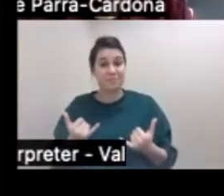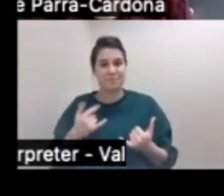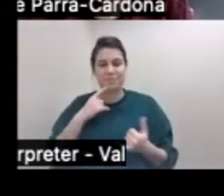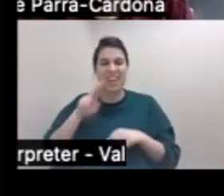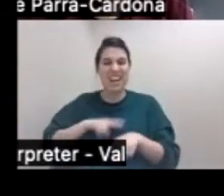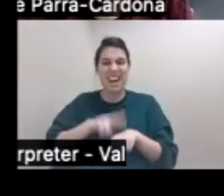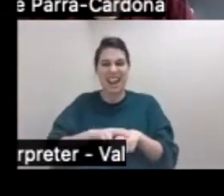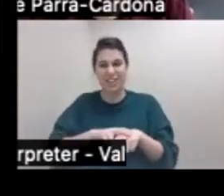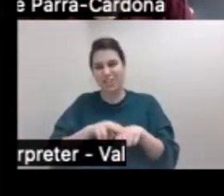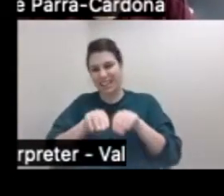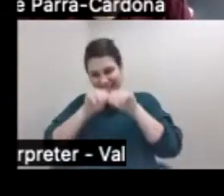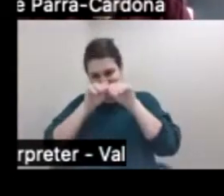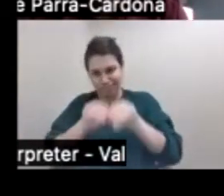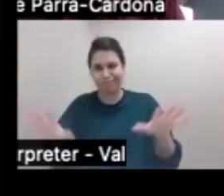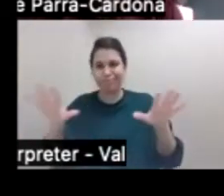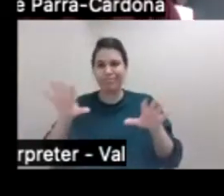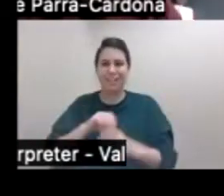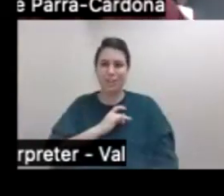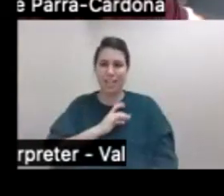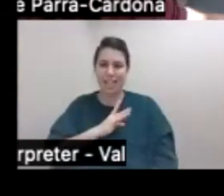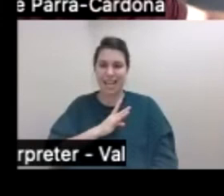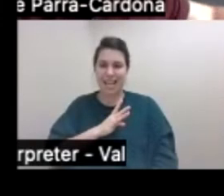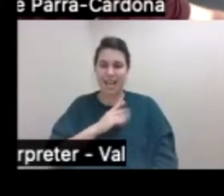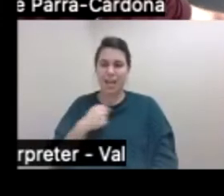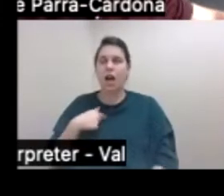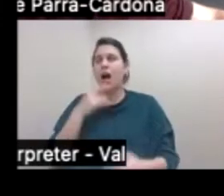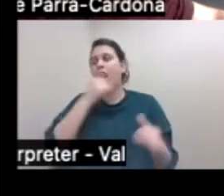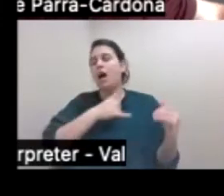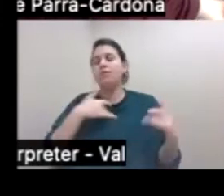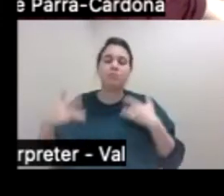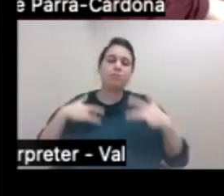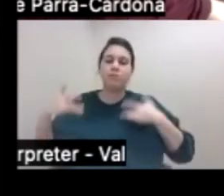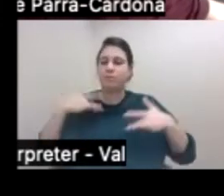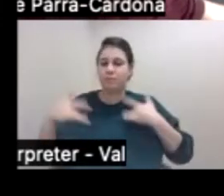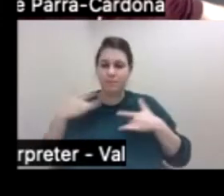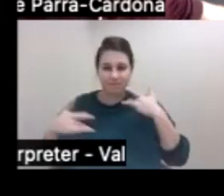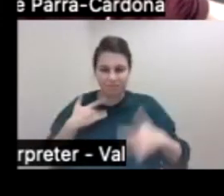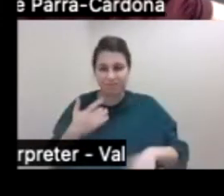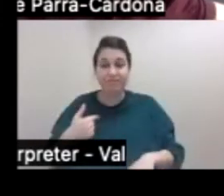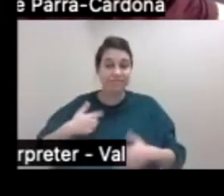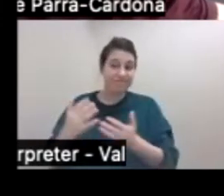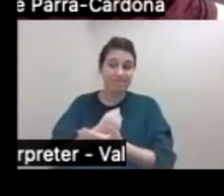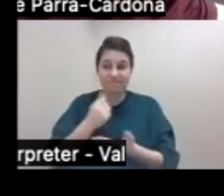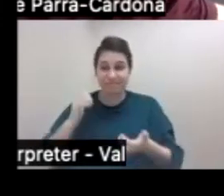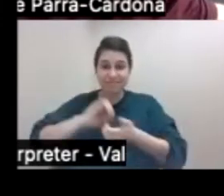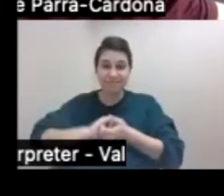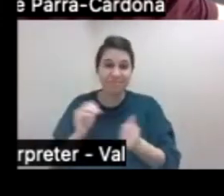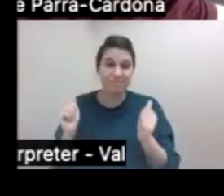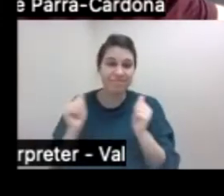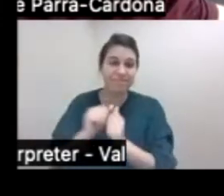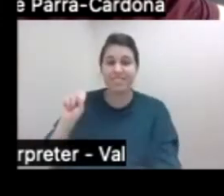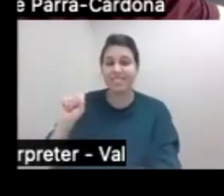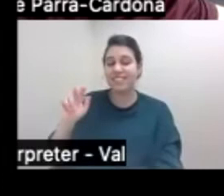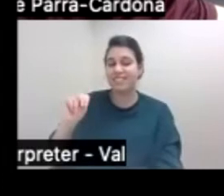in Chile and we are over the moon about this experience. We have the opportunity to work with the San Carlos de Maipo